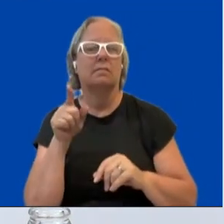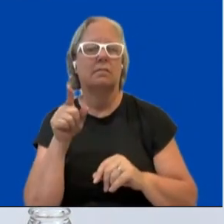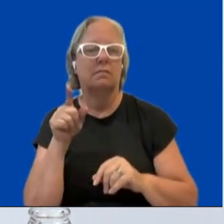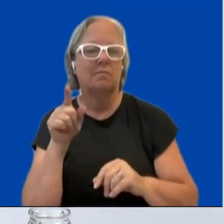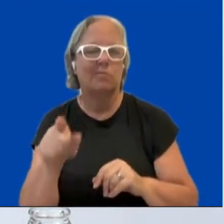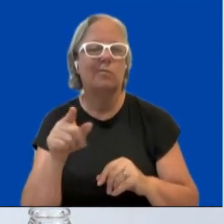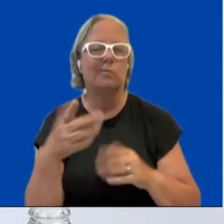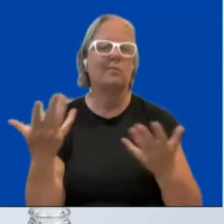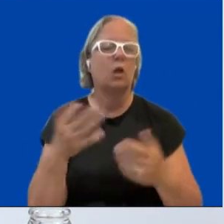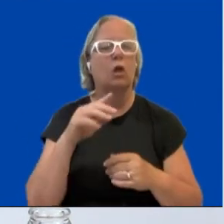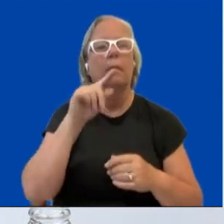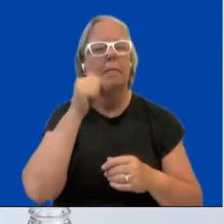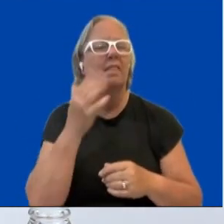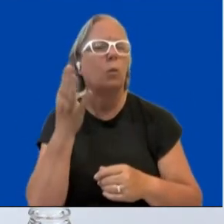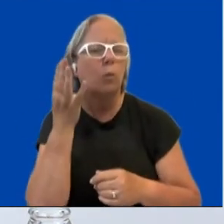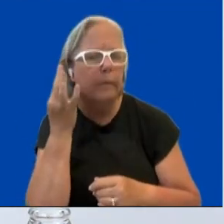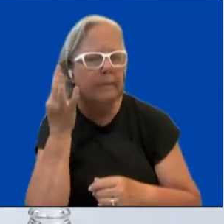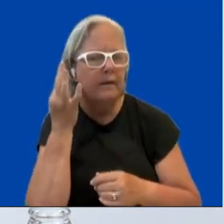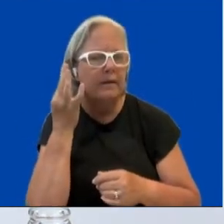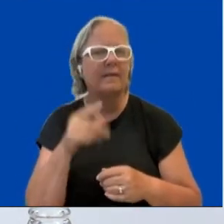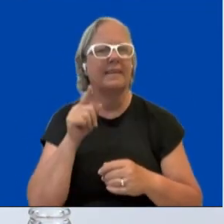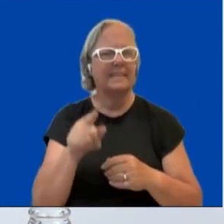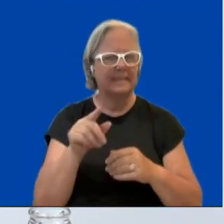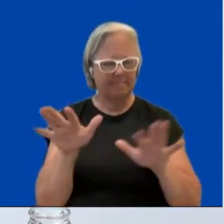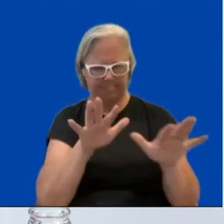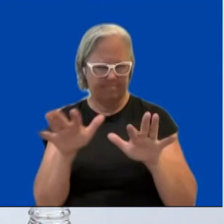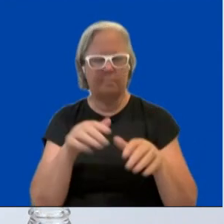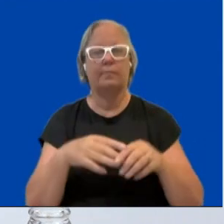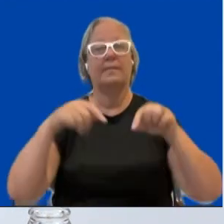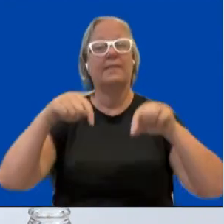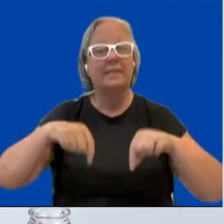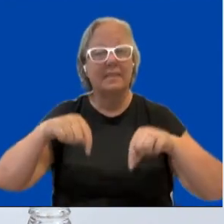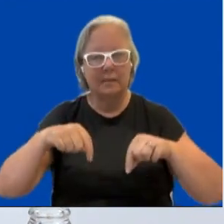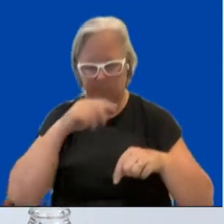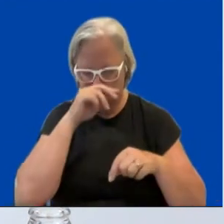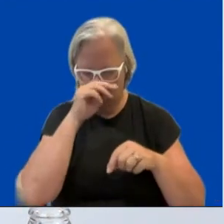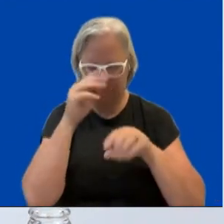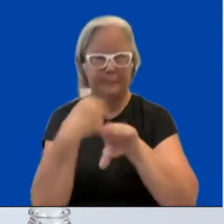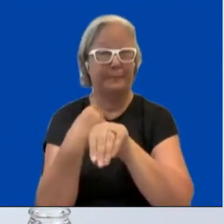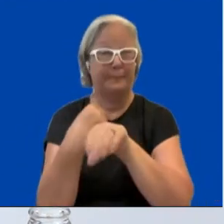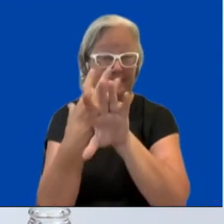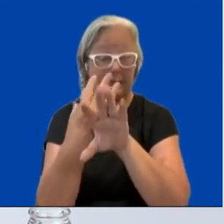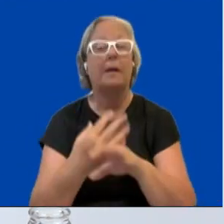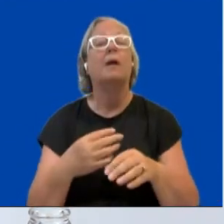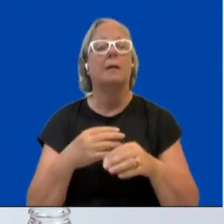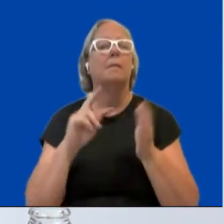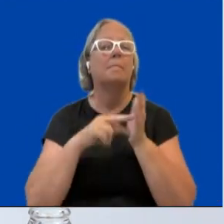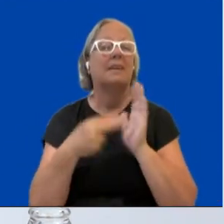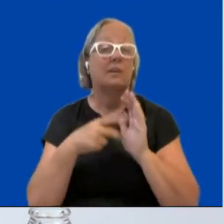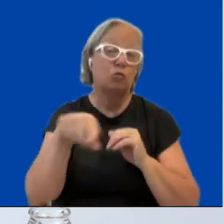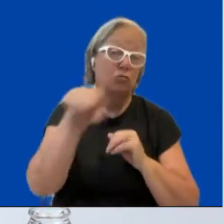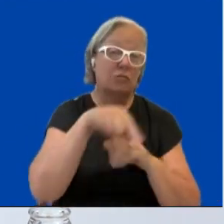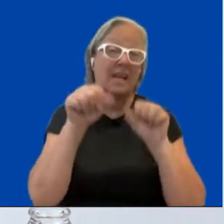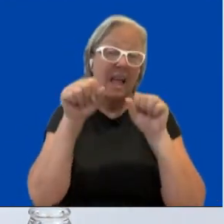just a word on practicalities, this event is fully virtual which means that you can watch us either on IGA's